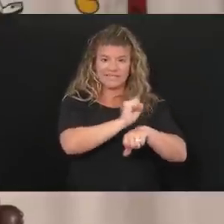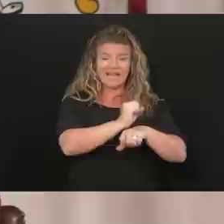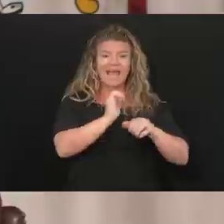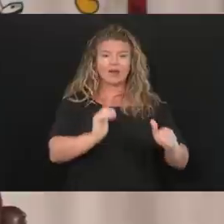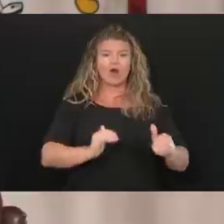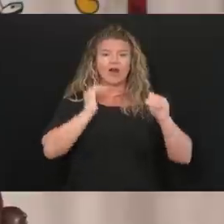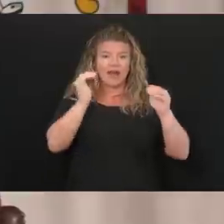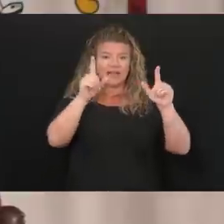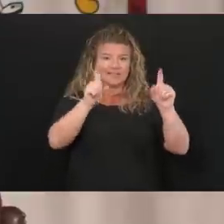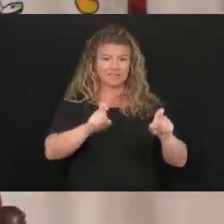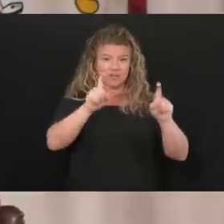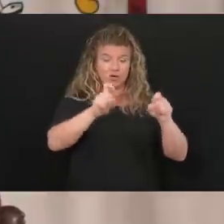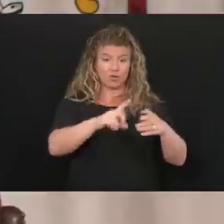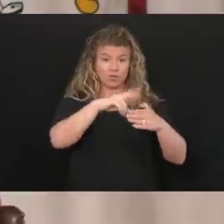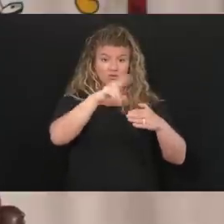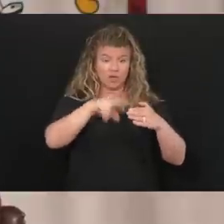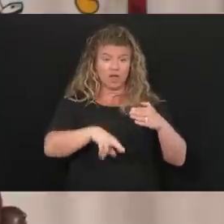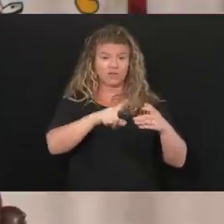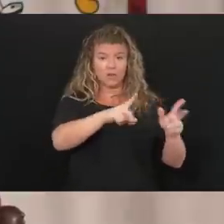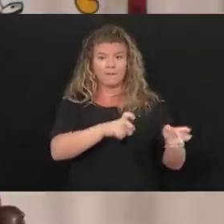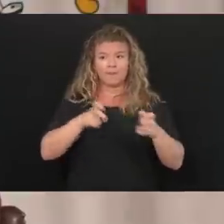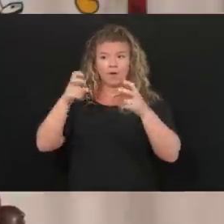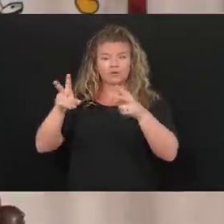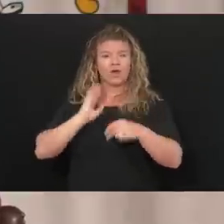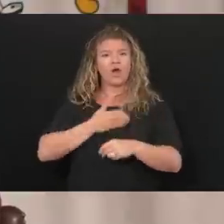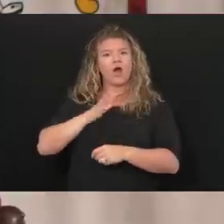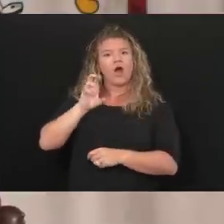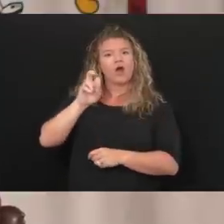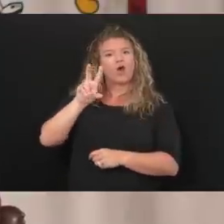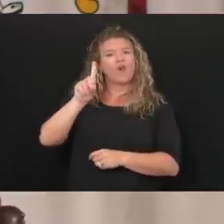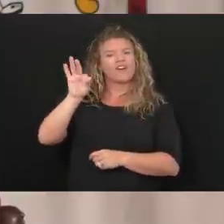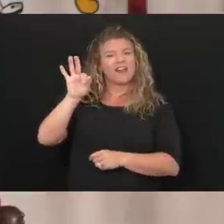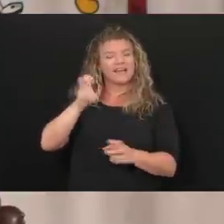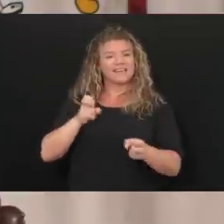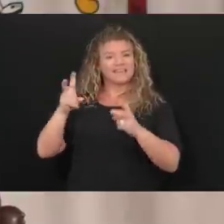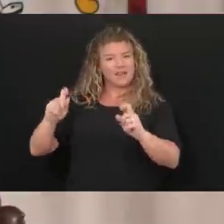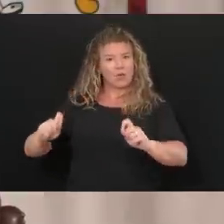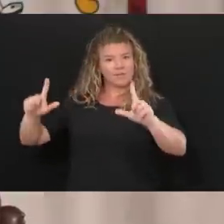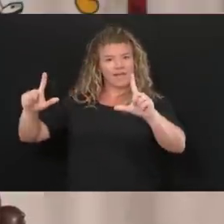results are being posted on our COVID-19 website.